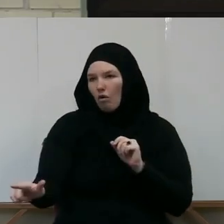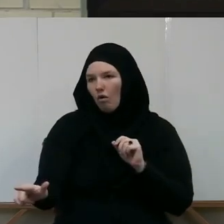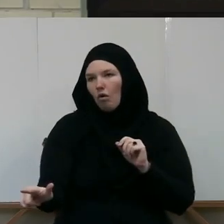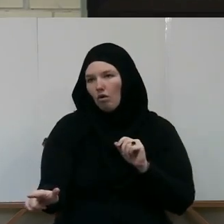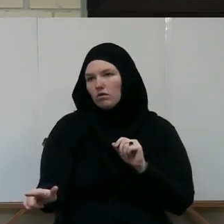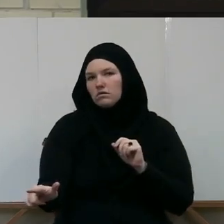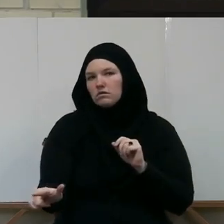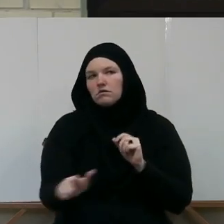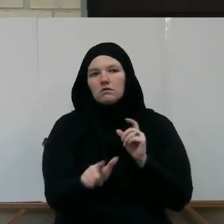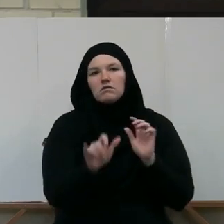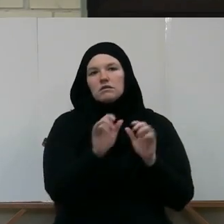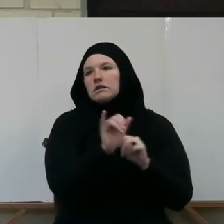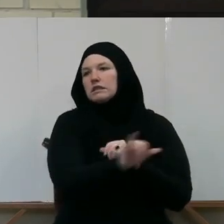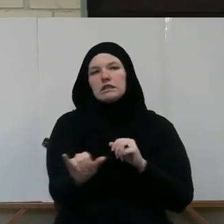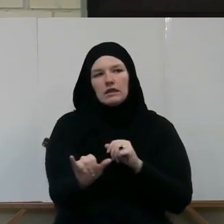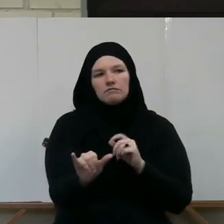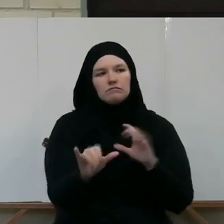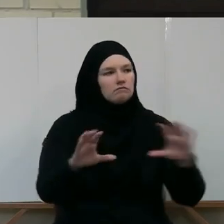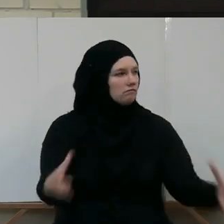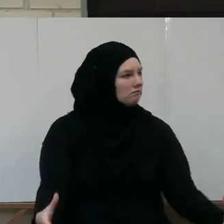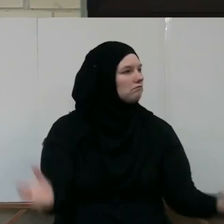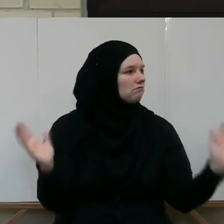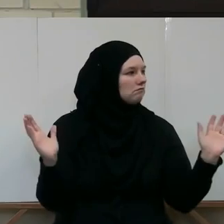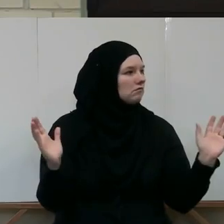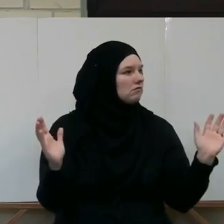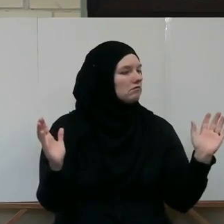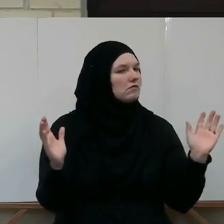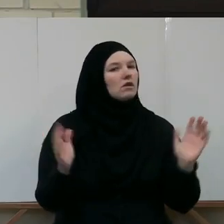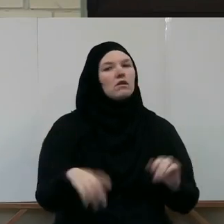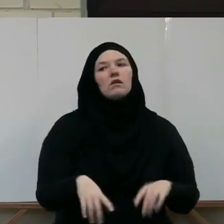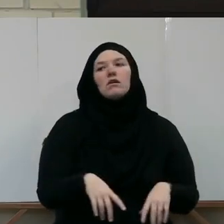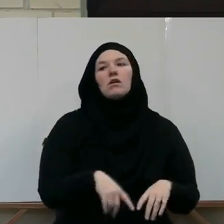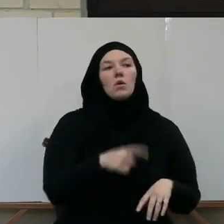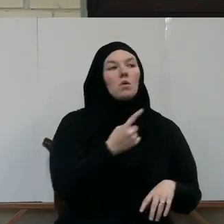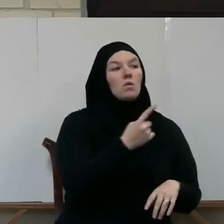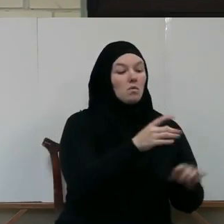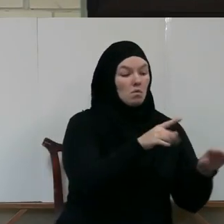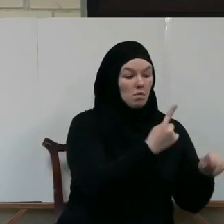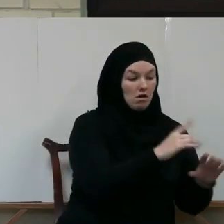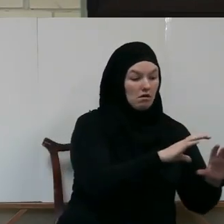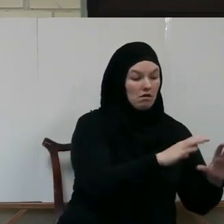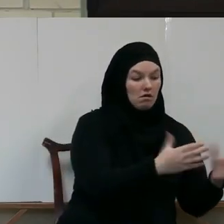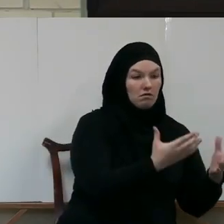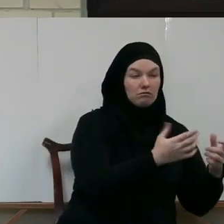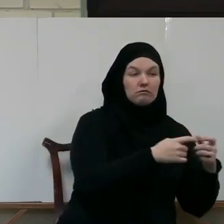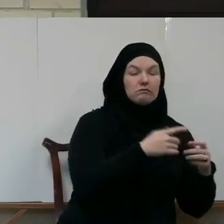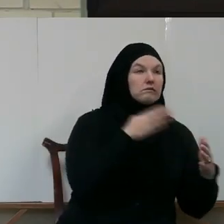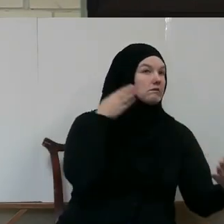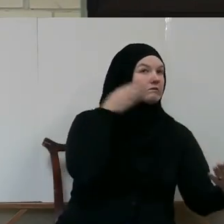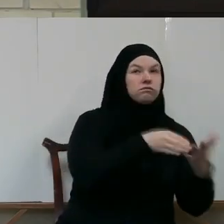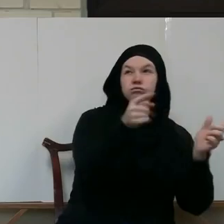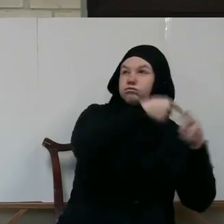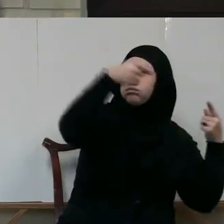in nature. It is those who go in extreme opposition to Allah and disobedience